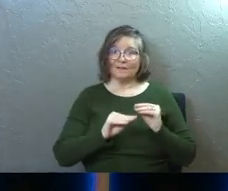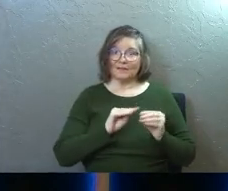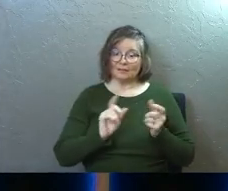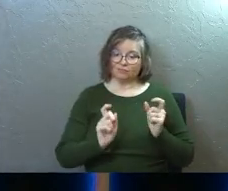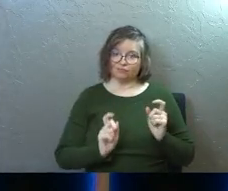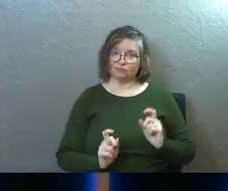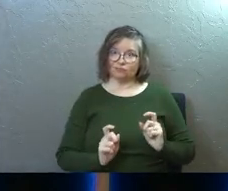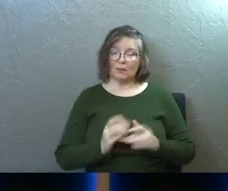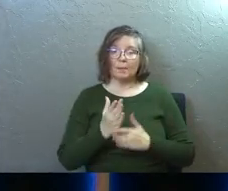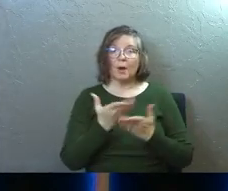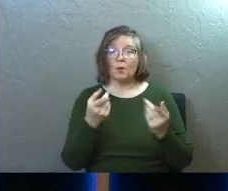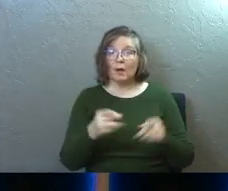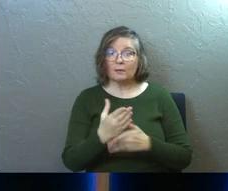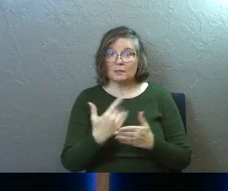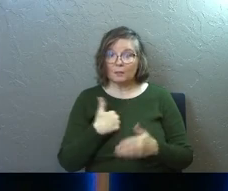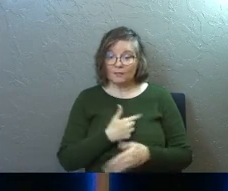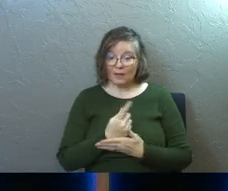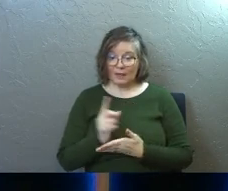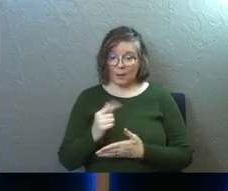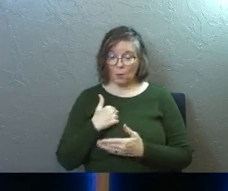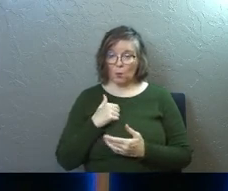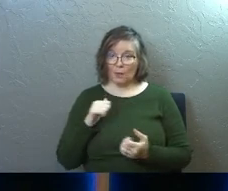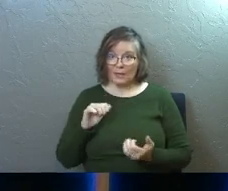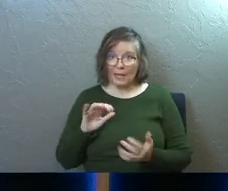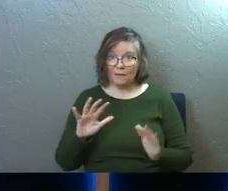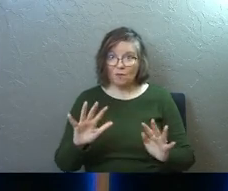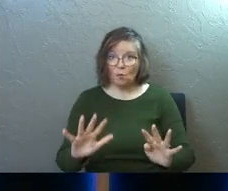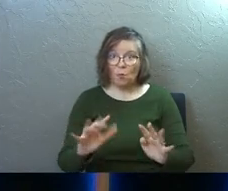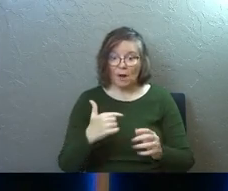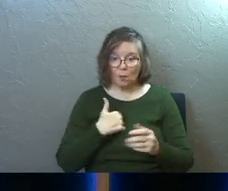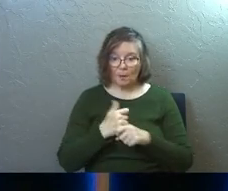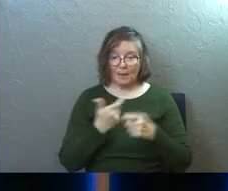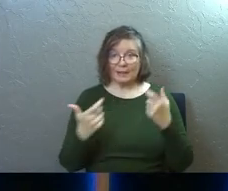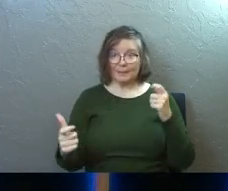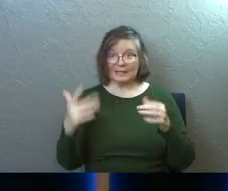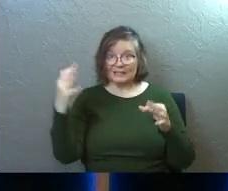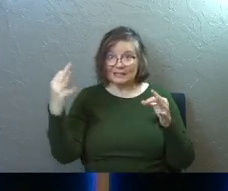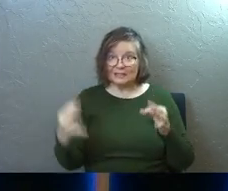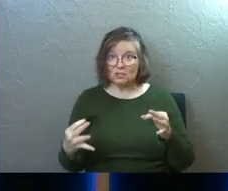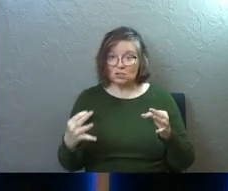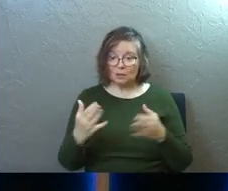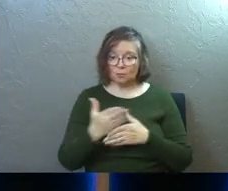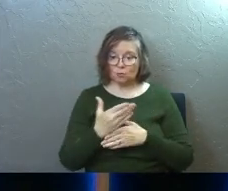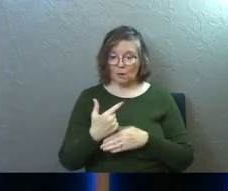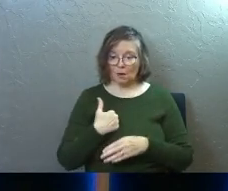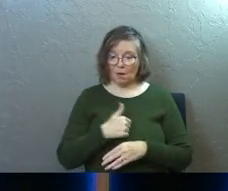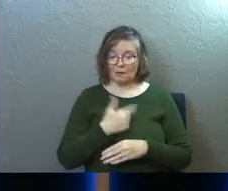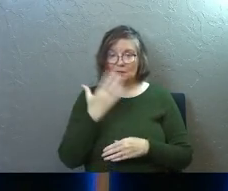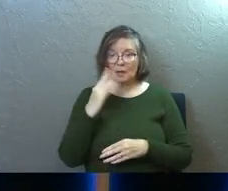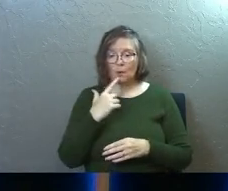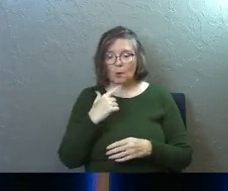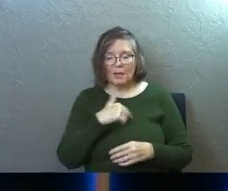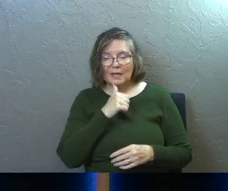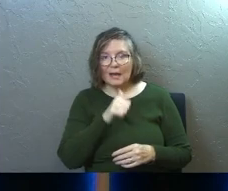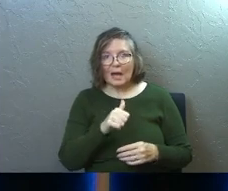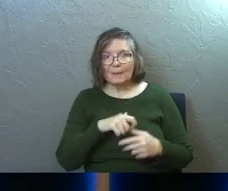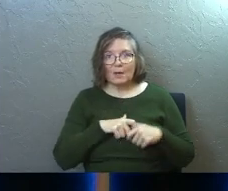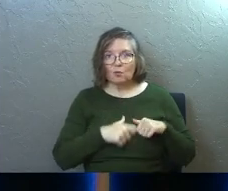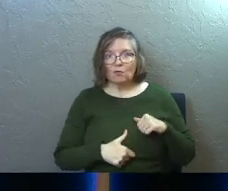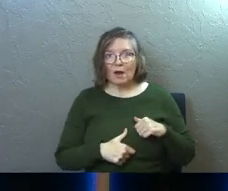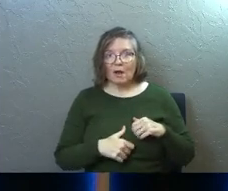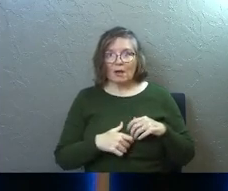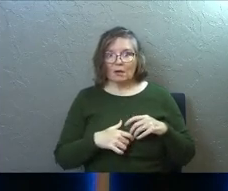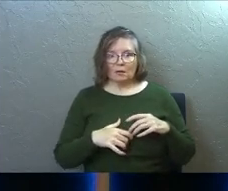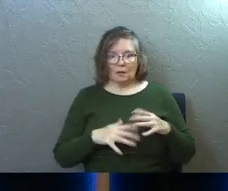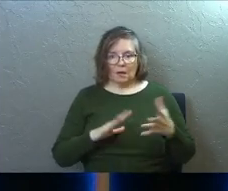part of what happened for some of us last week when we came forward and we made this big decision between us and God is that we hadn't been wrecked for a